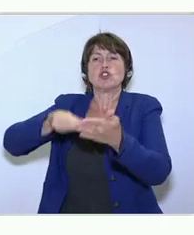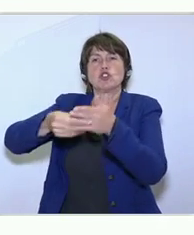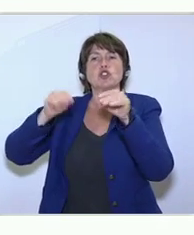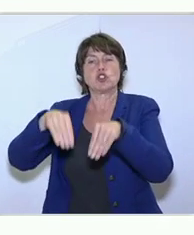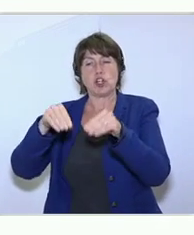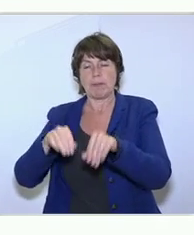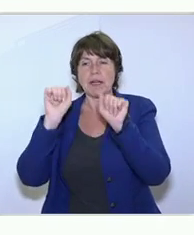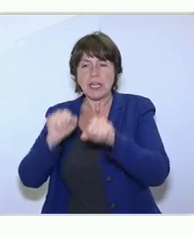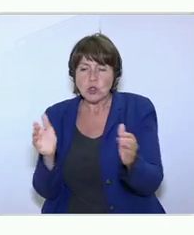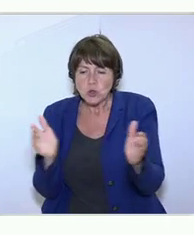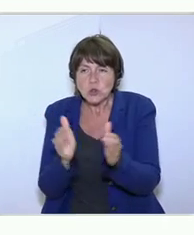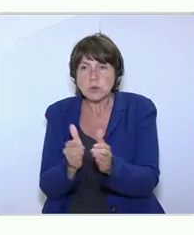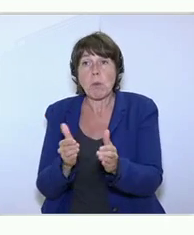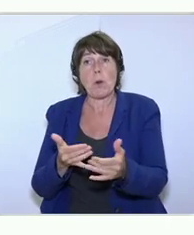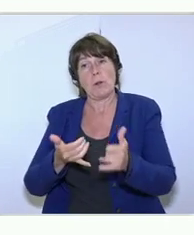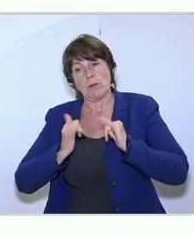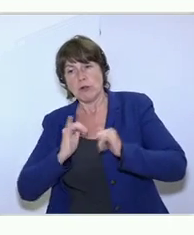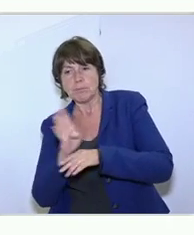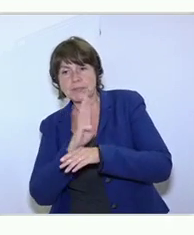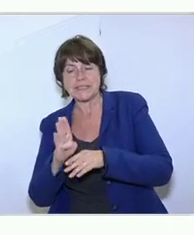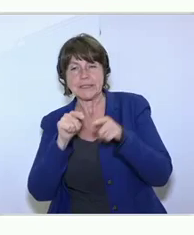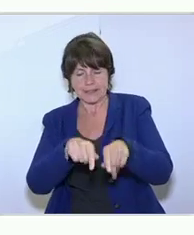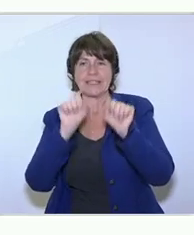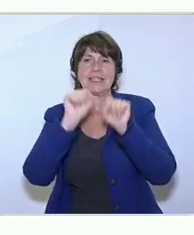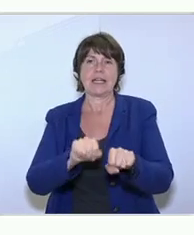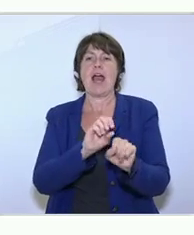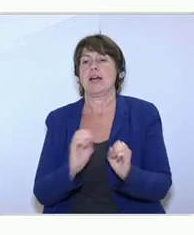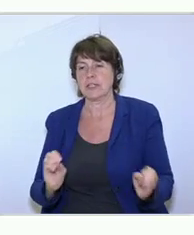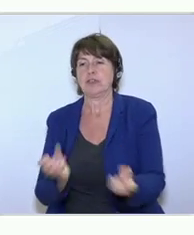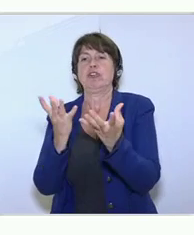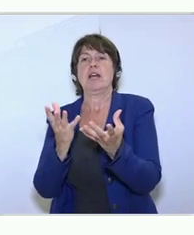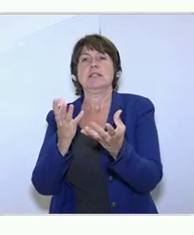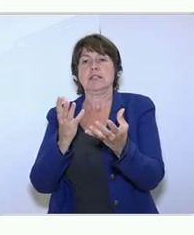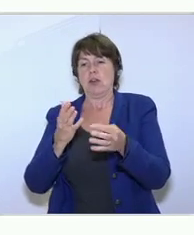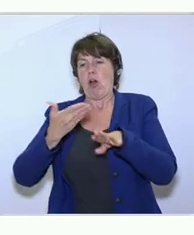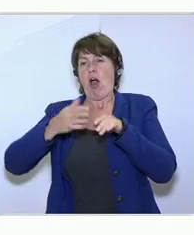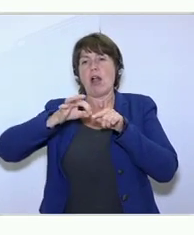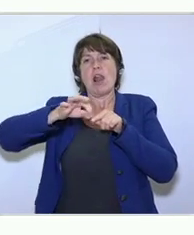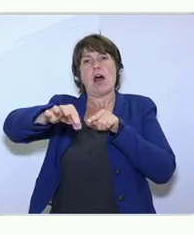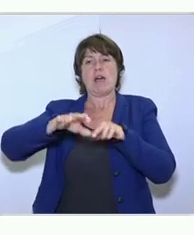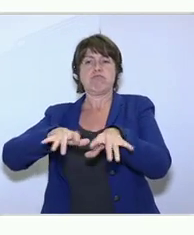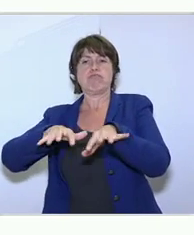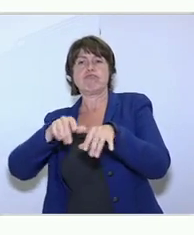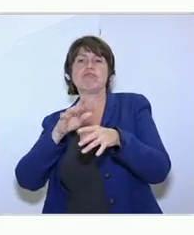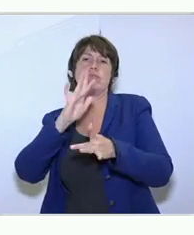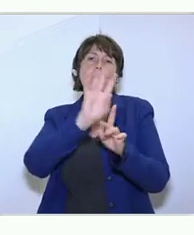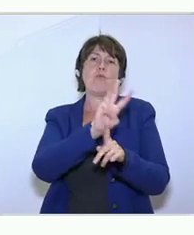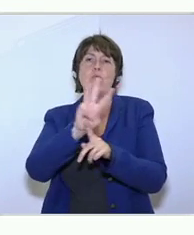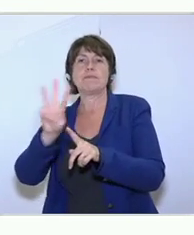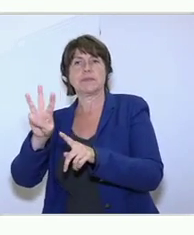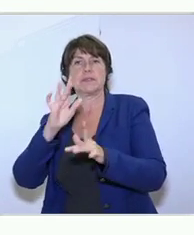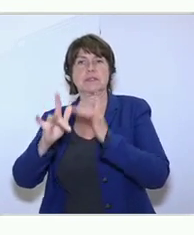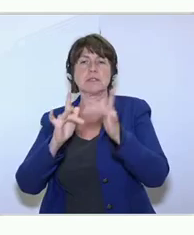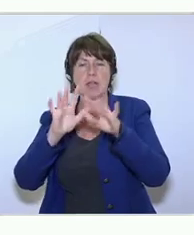small businesses to create their online websites and online stores that comply with EU